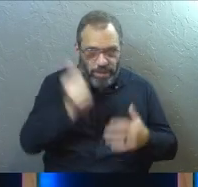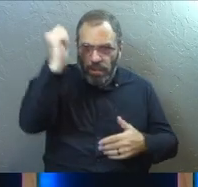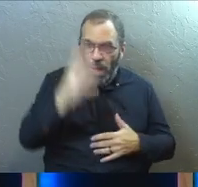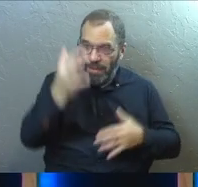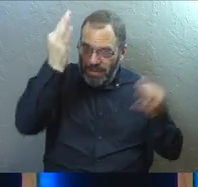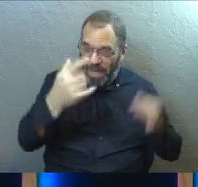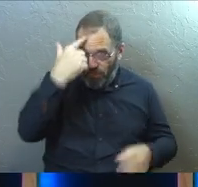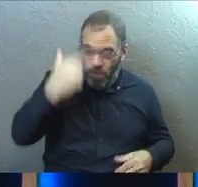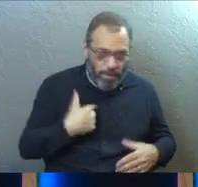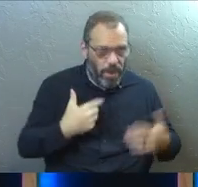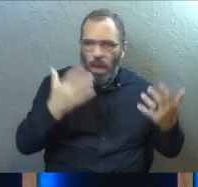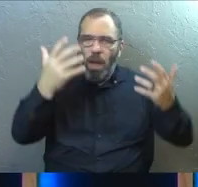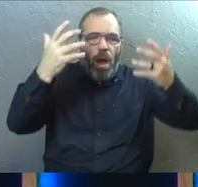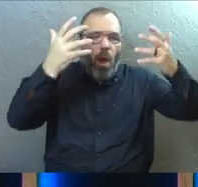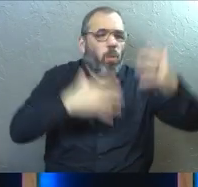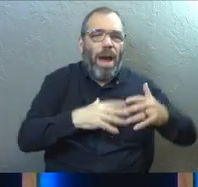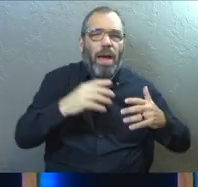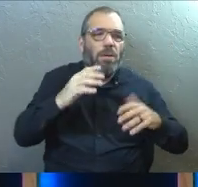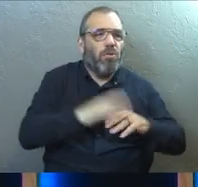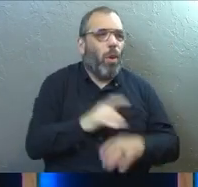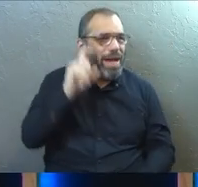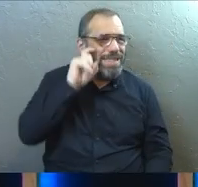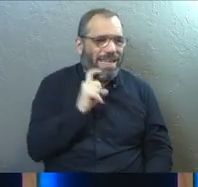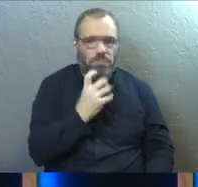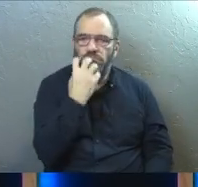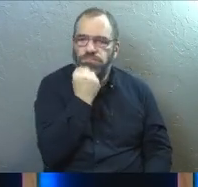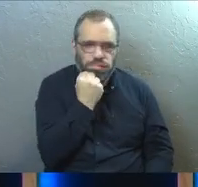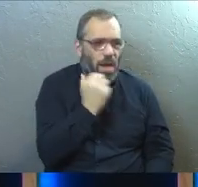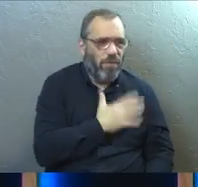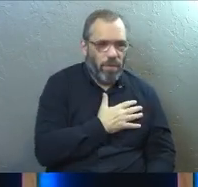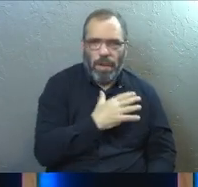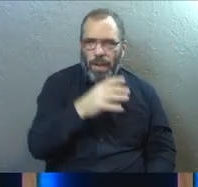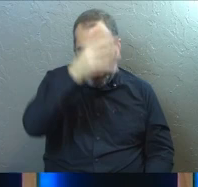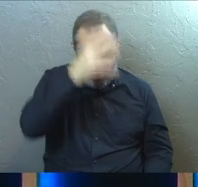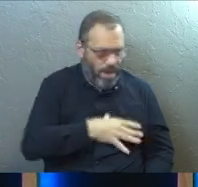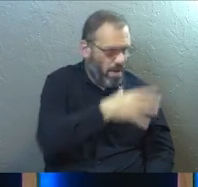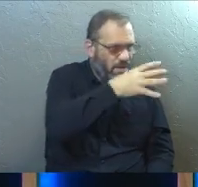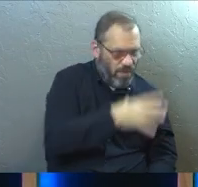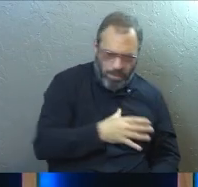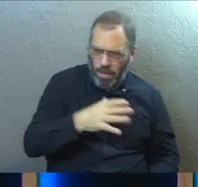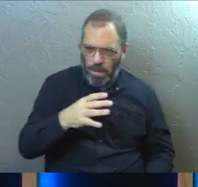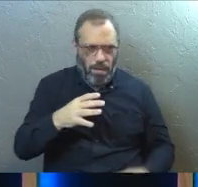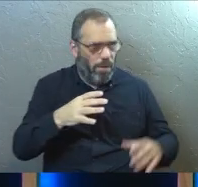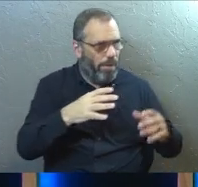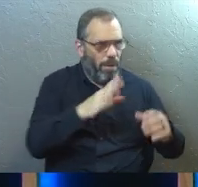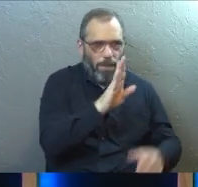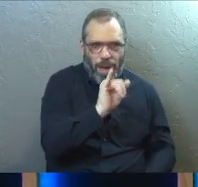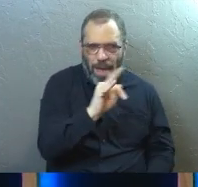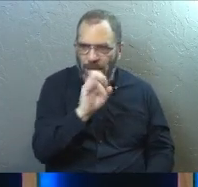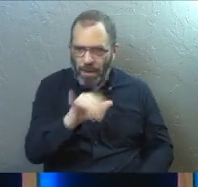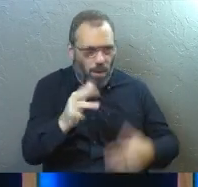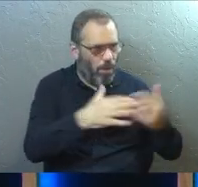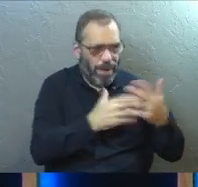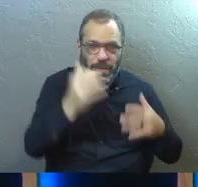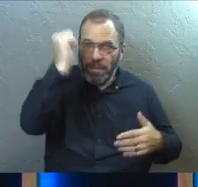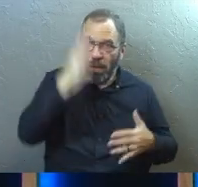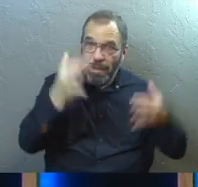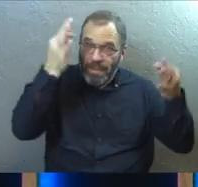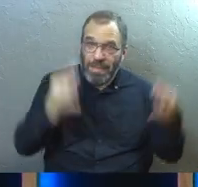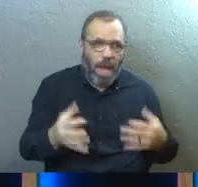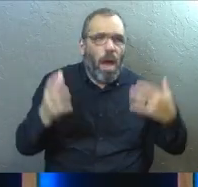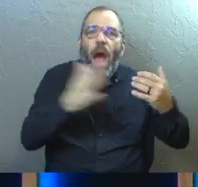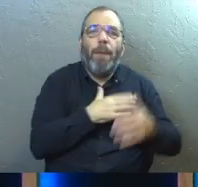deciding that for me? What gender do I embrace for myself? Do I decide that or does God decide that for me?